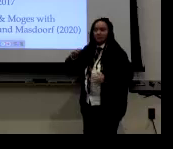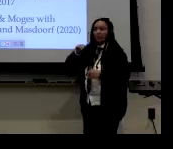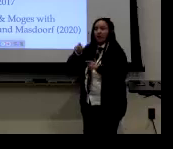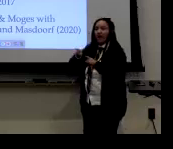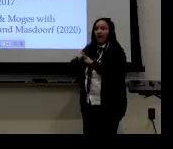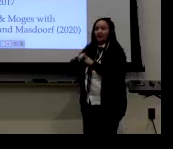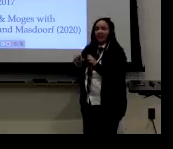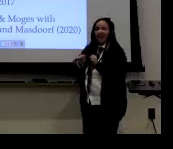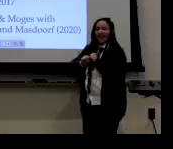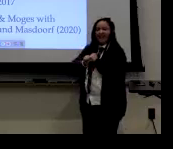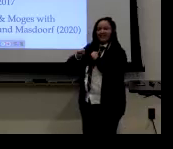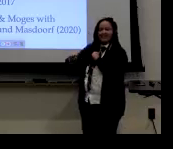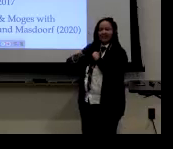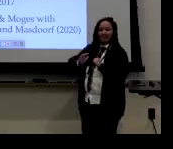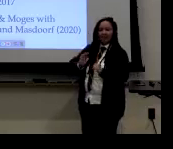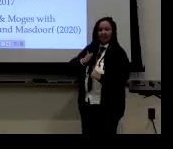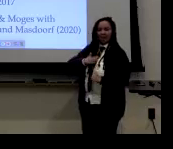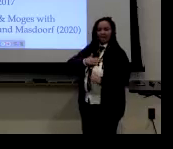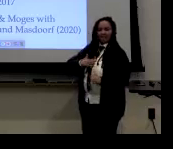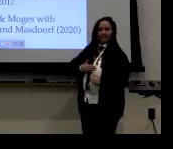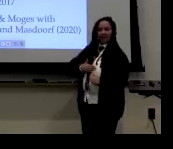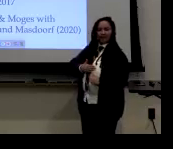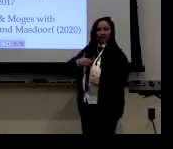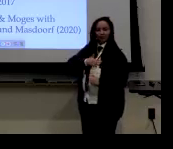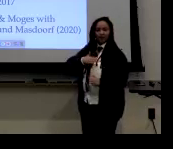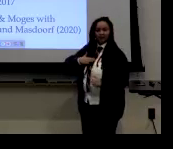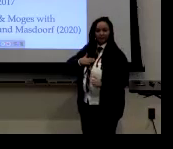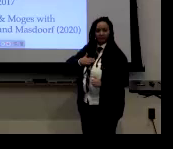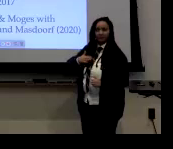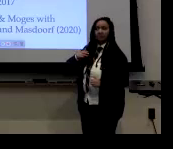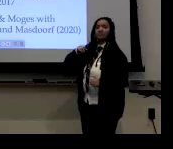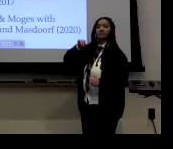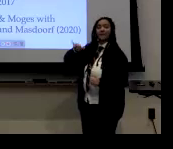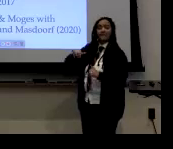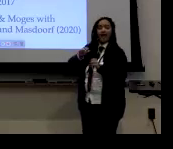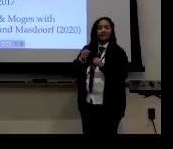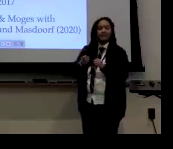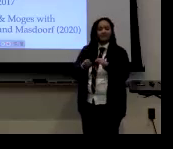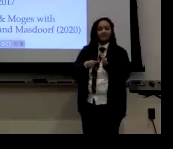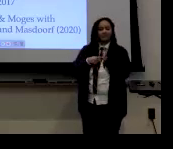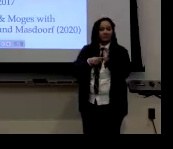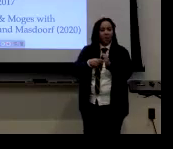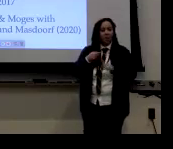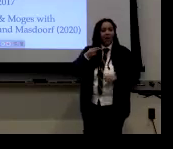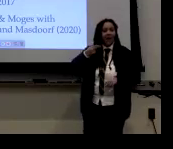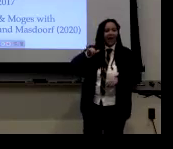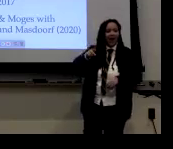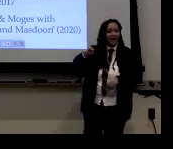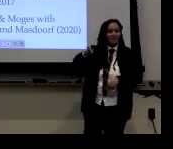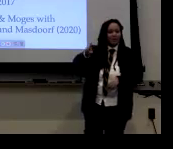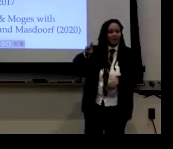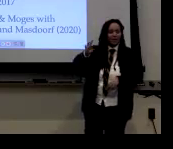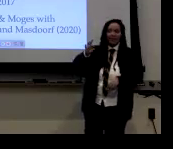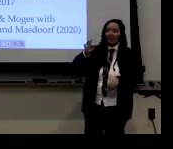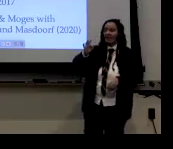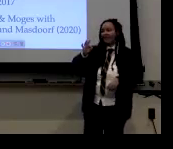more narrow to your elbow to your torso. And that extension of the body is one another gender marking that